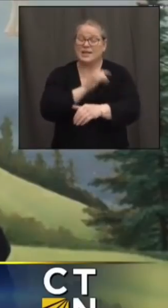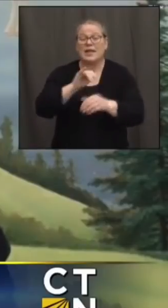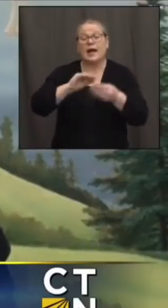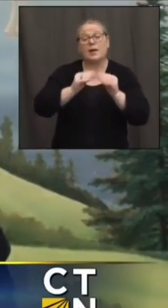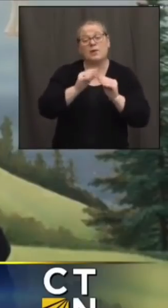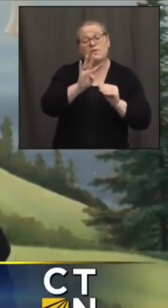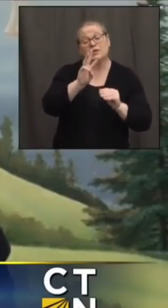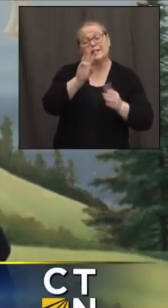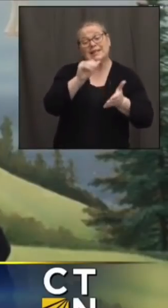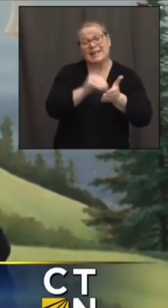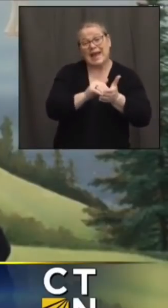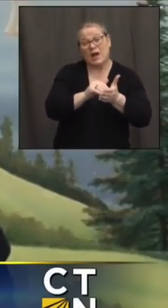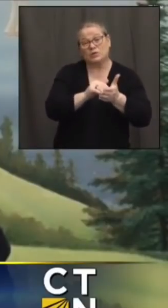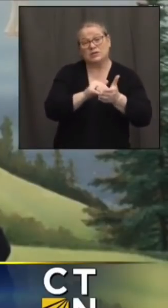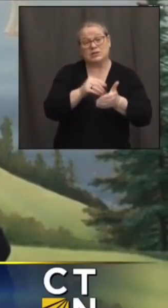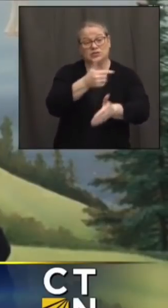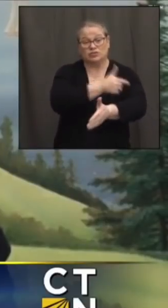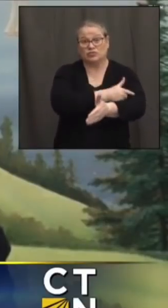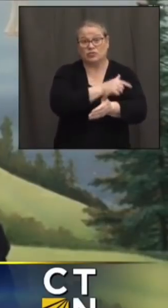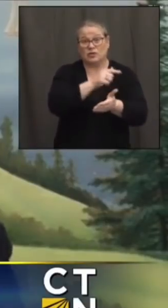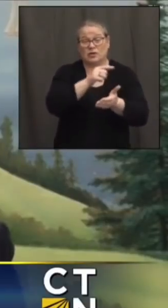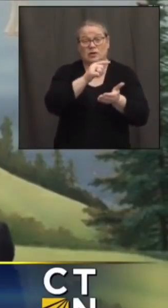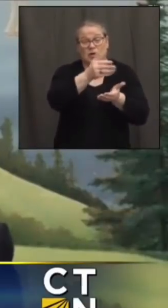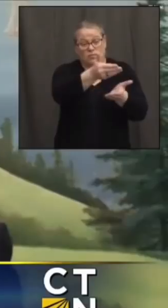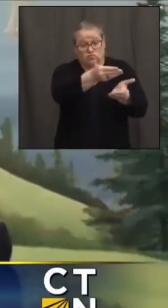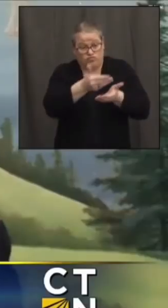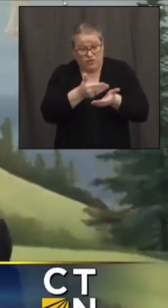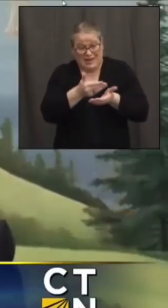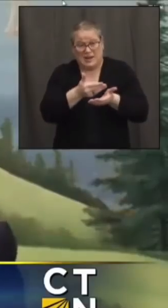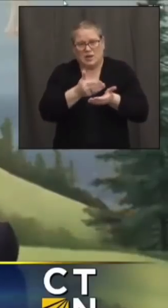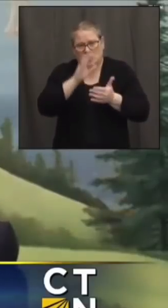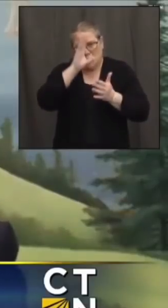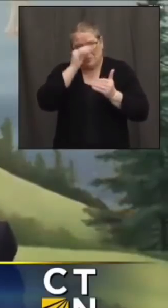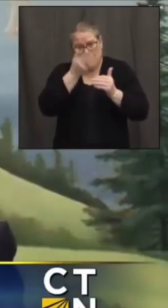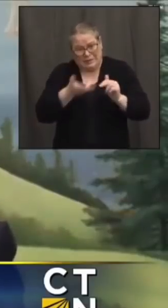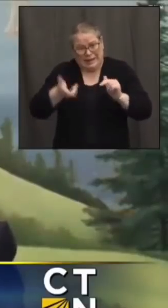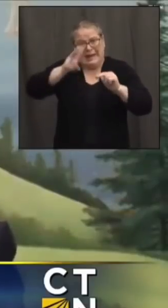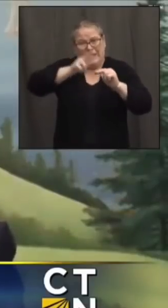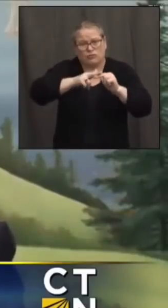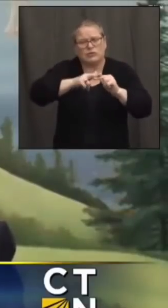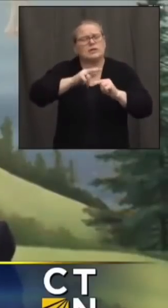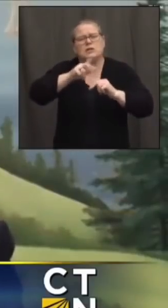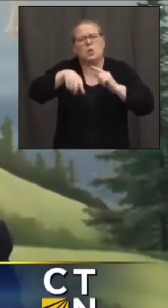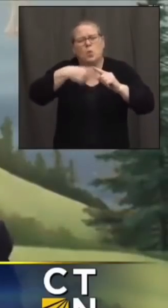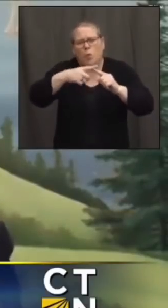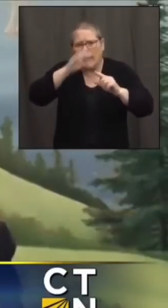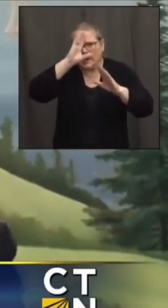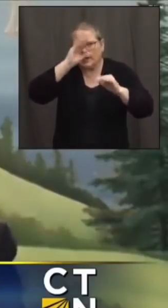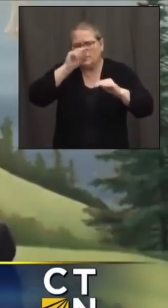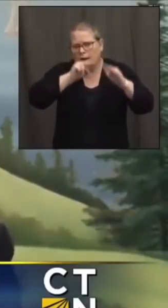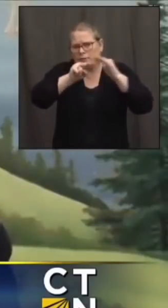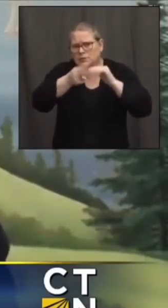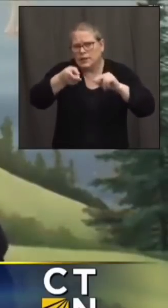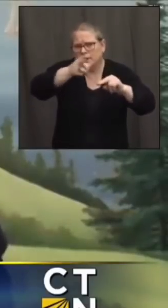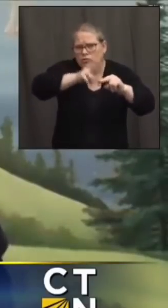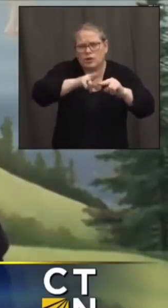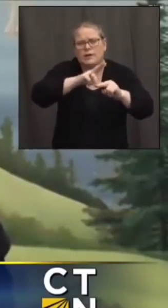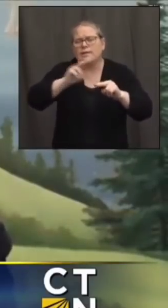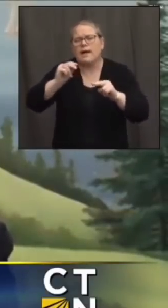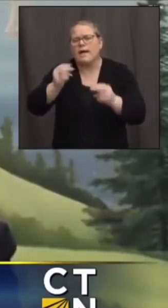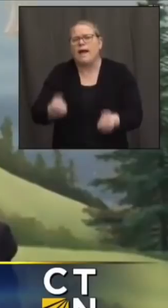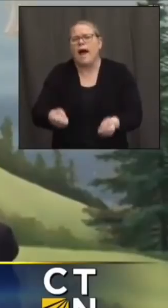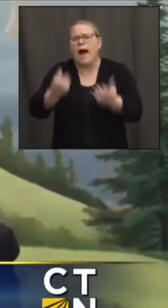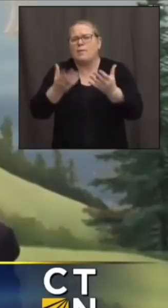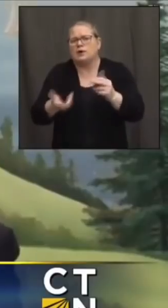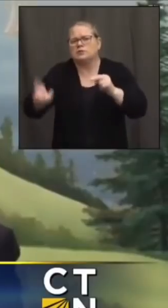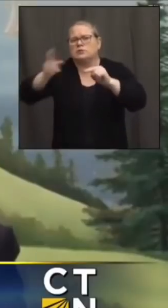soon and by how much well i'll start with that um two things um you're right 1.3 million we'll see how many